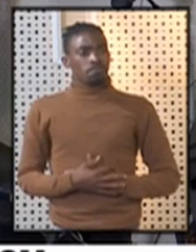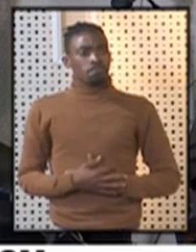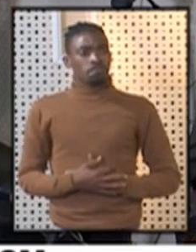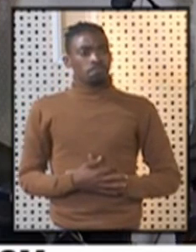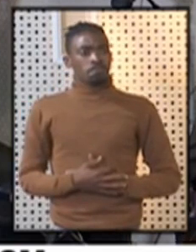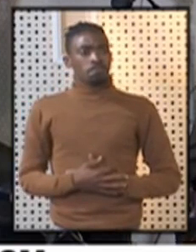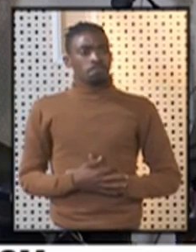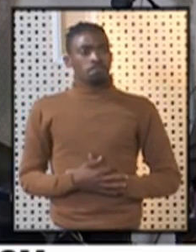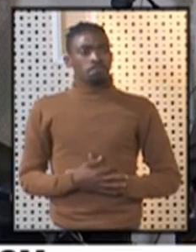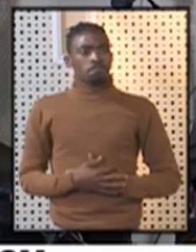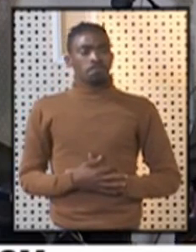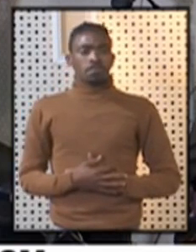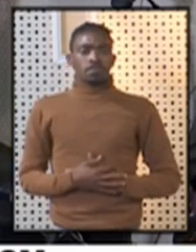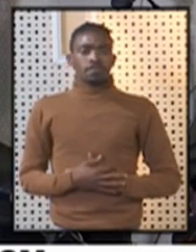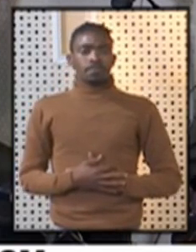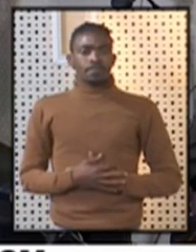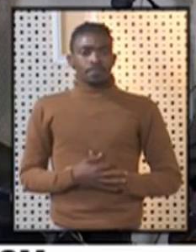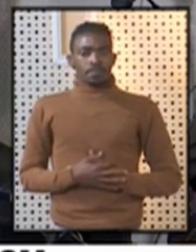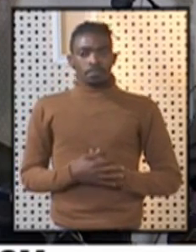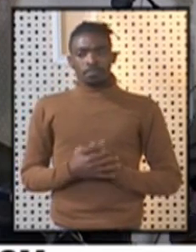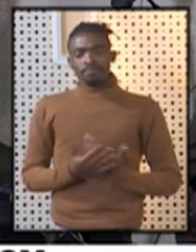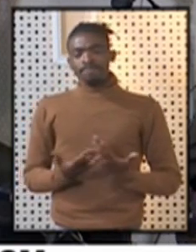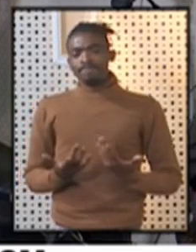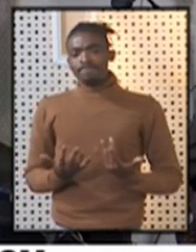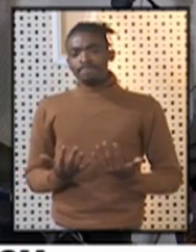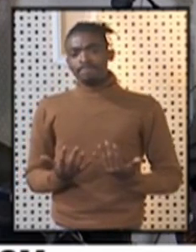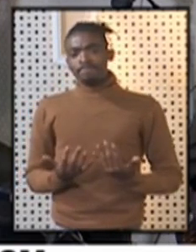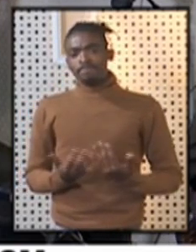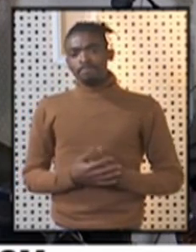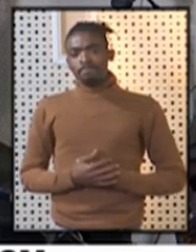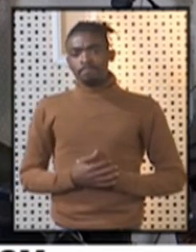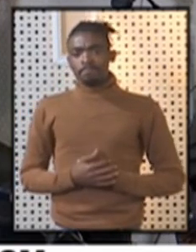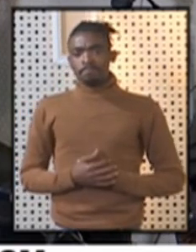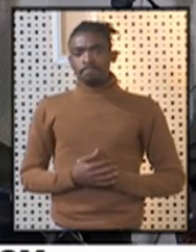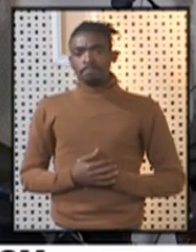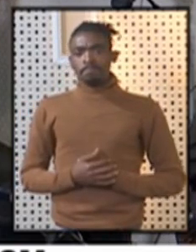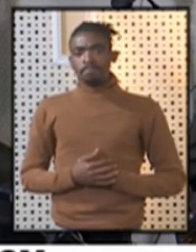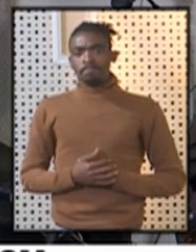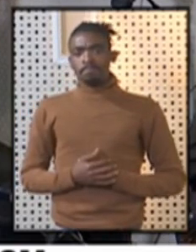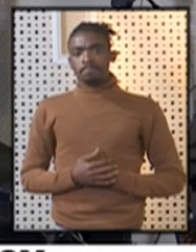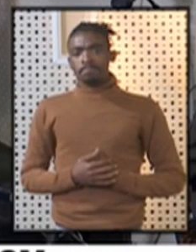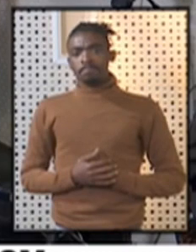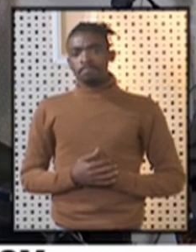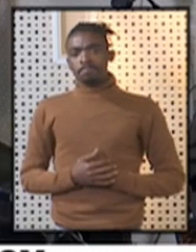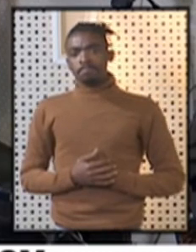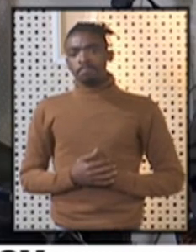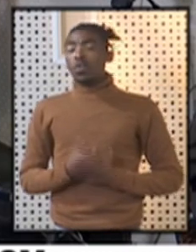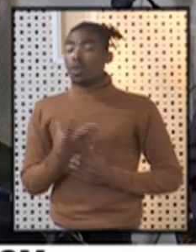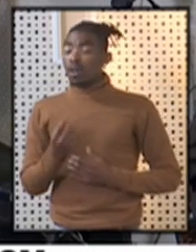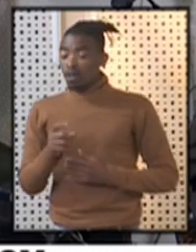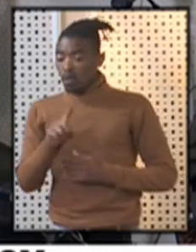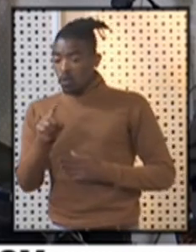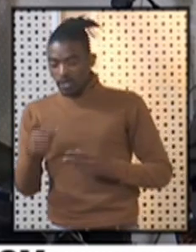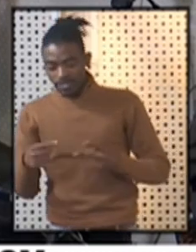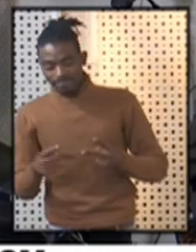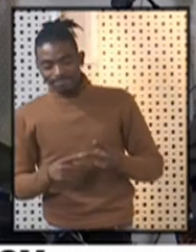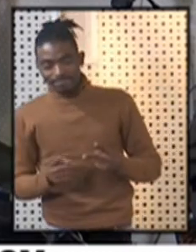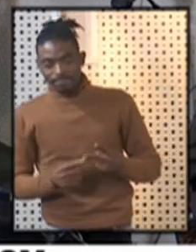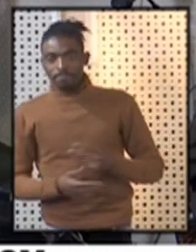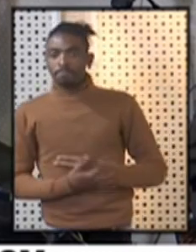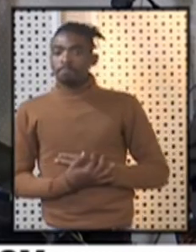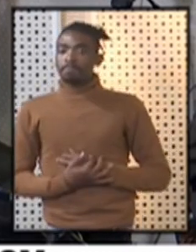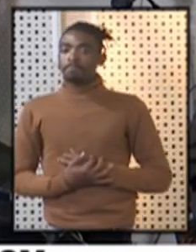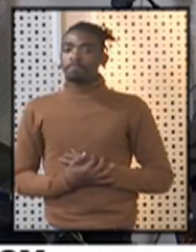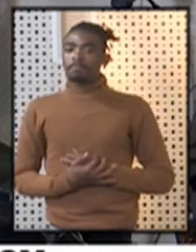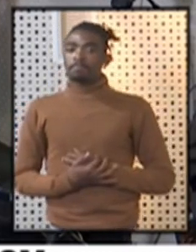And we also, we have another question from